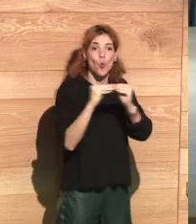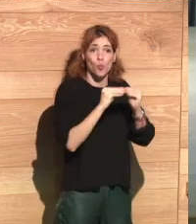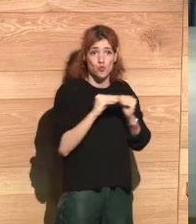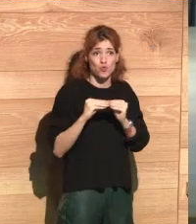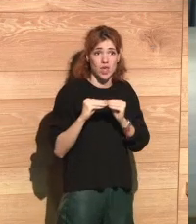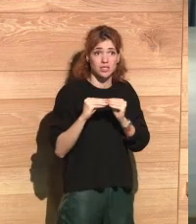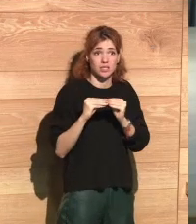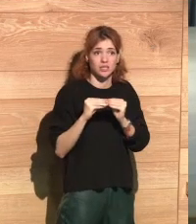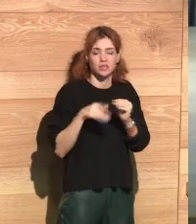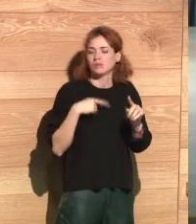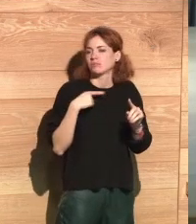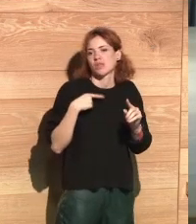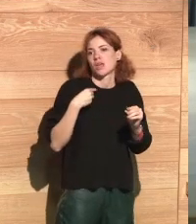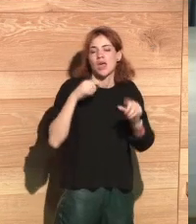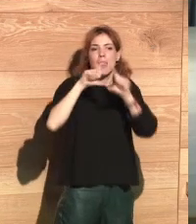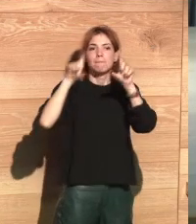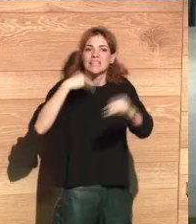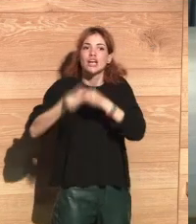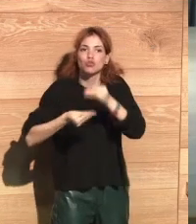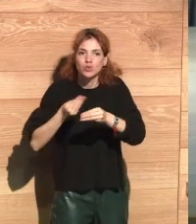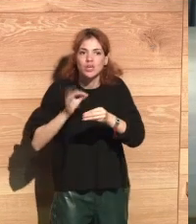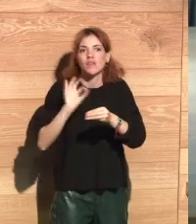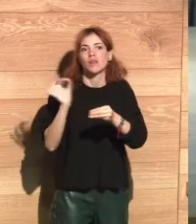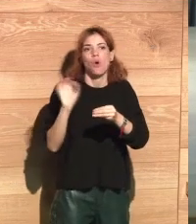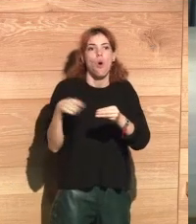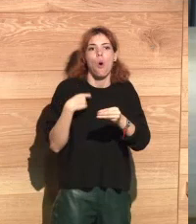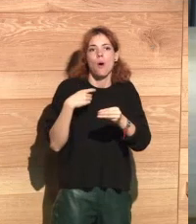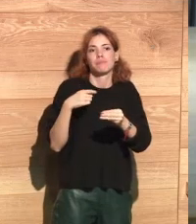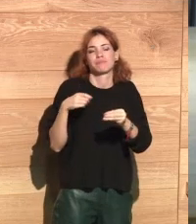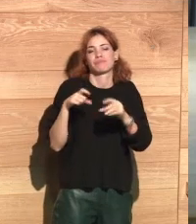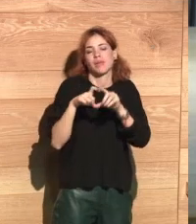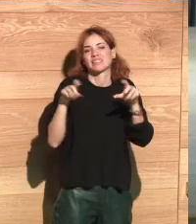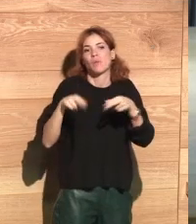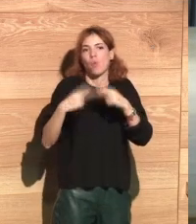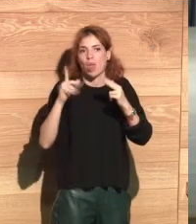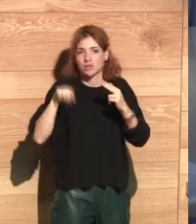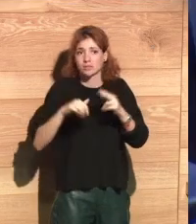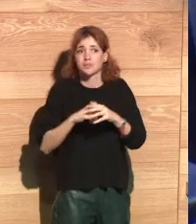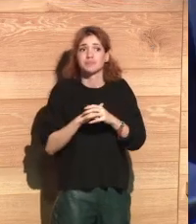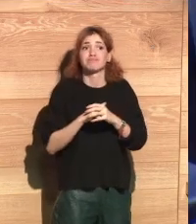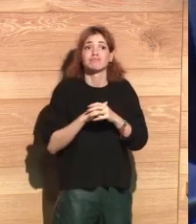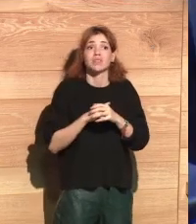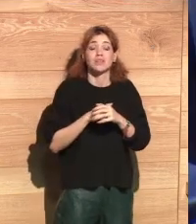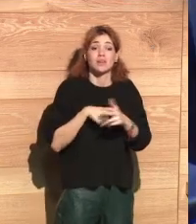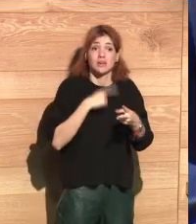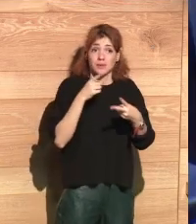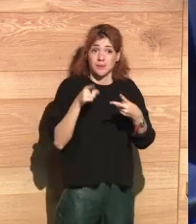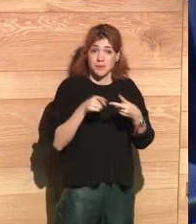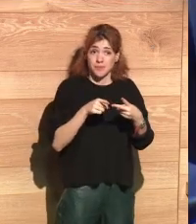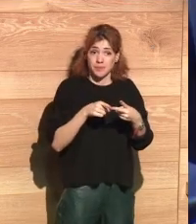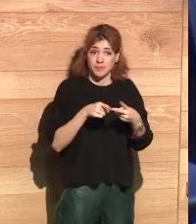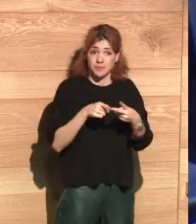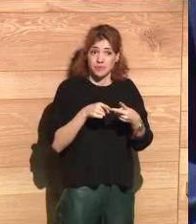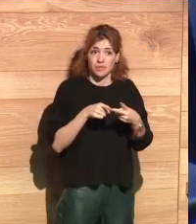to make this data usable for both companies and governments. A second